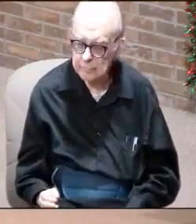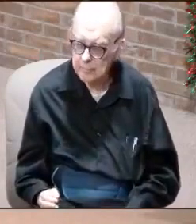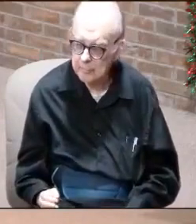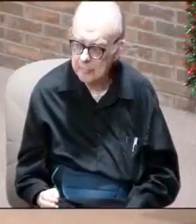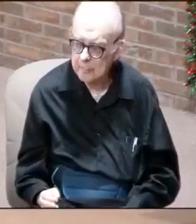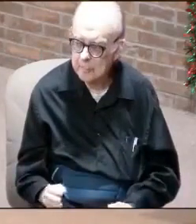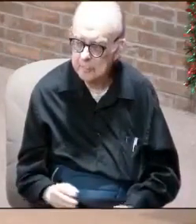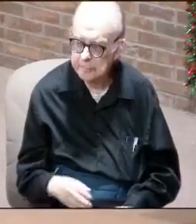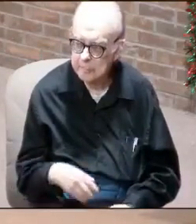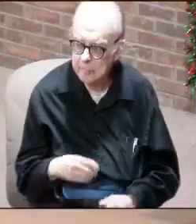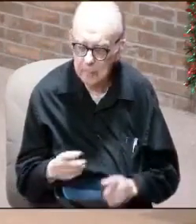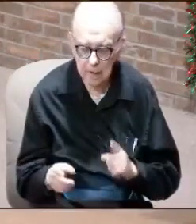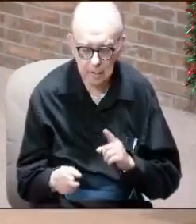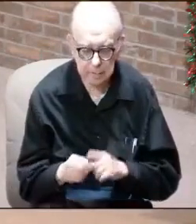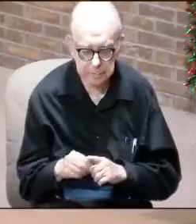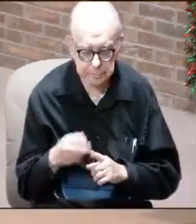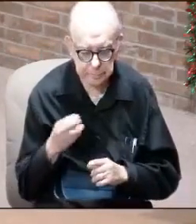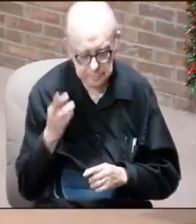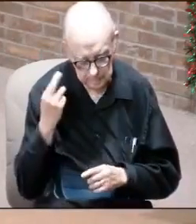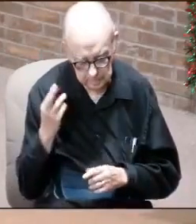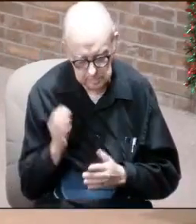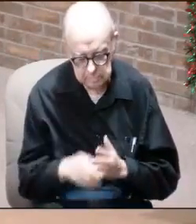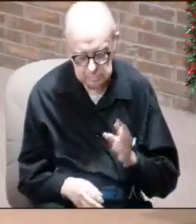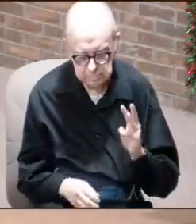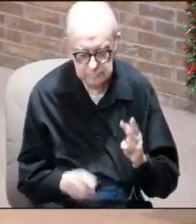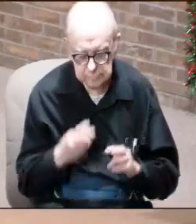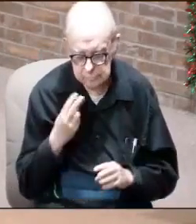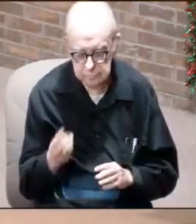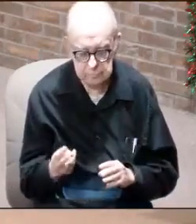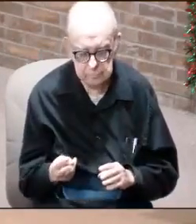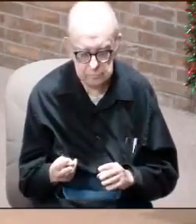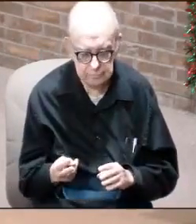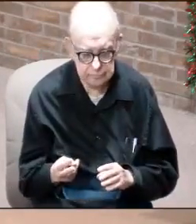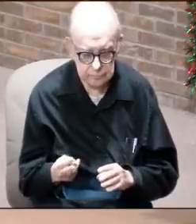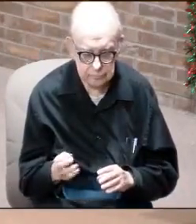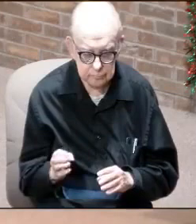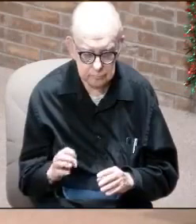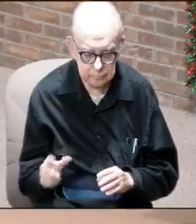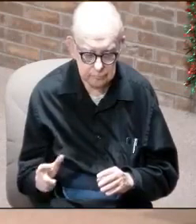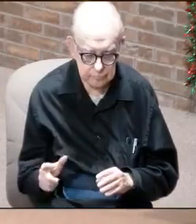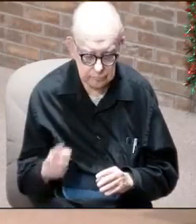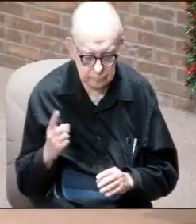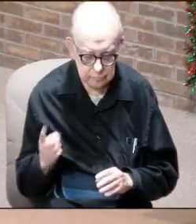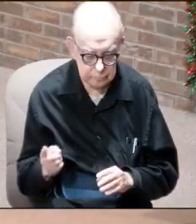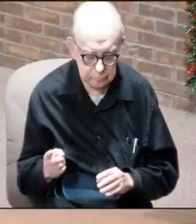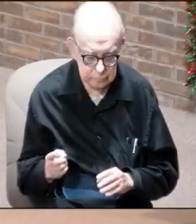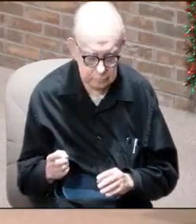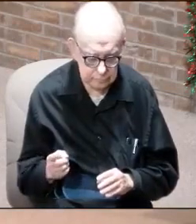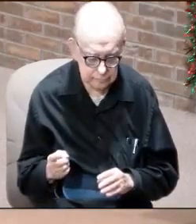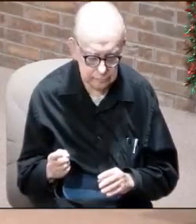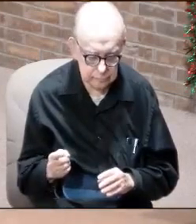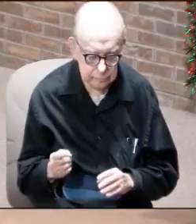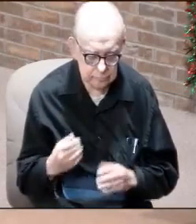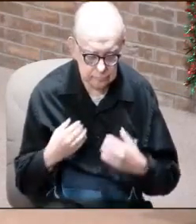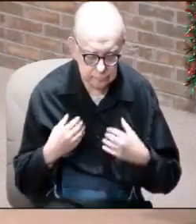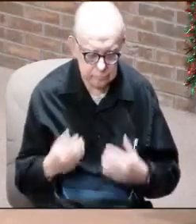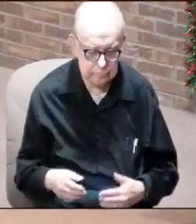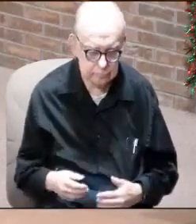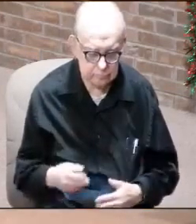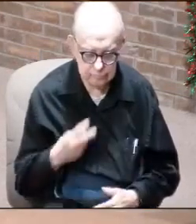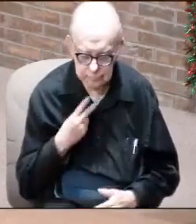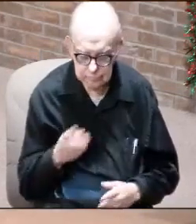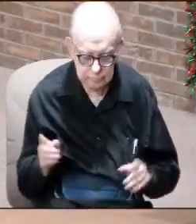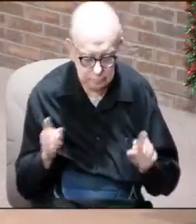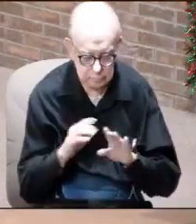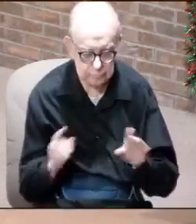In Genesis, or Revelation chapter 6, he said he saw this seal. He heard one of the four living creatures say, with a voice